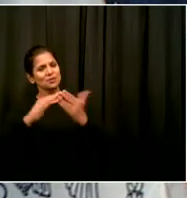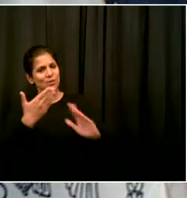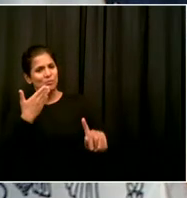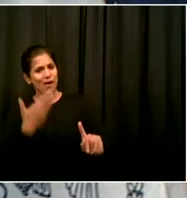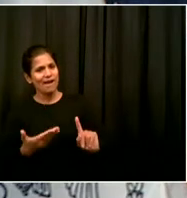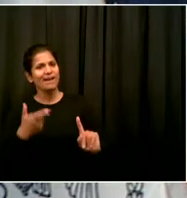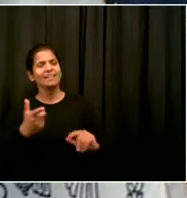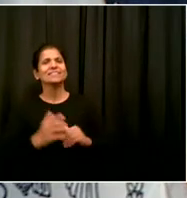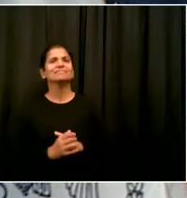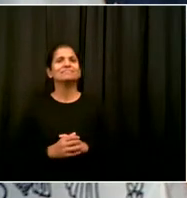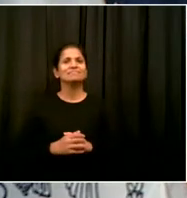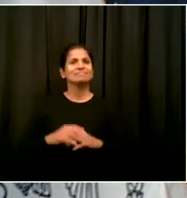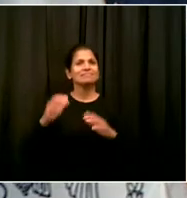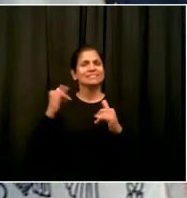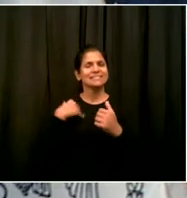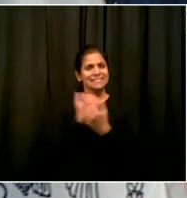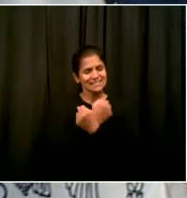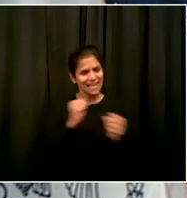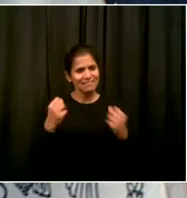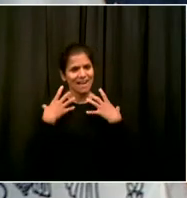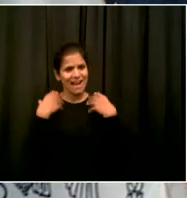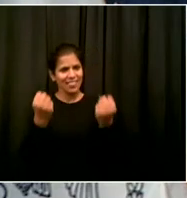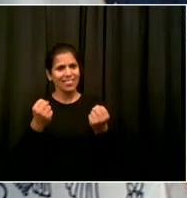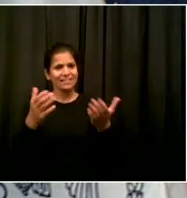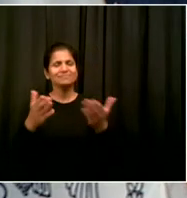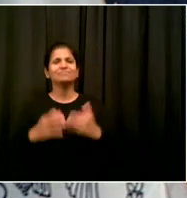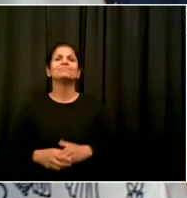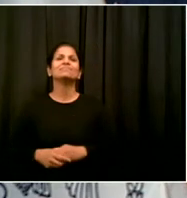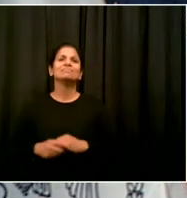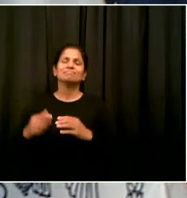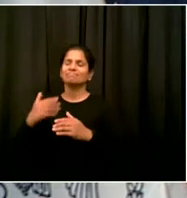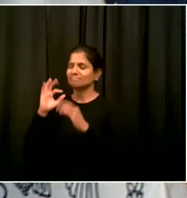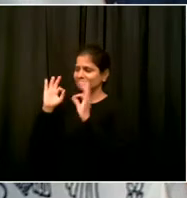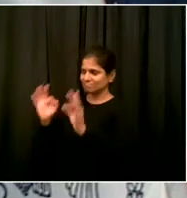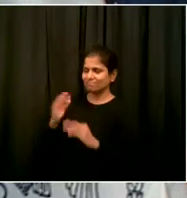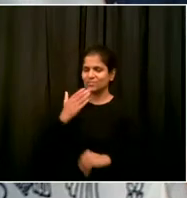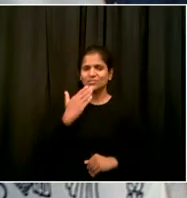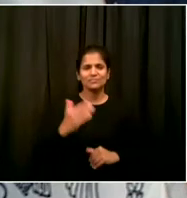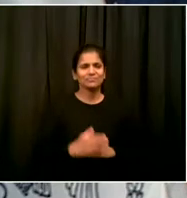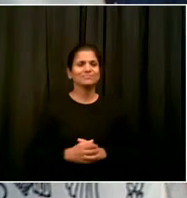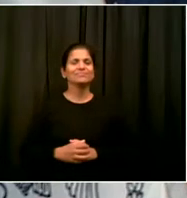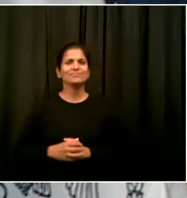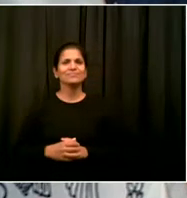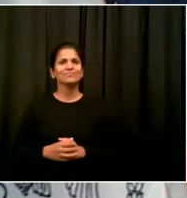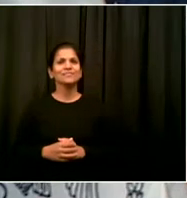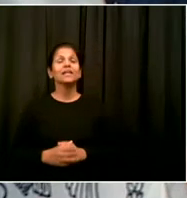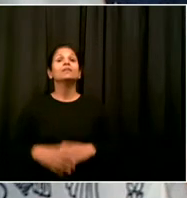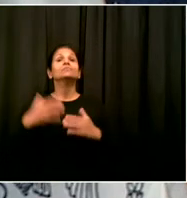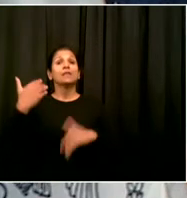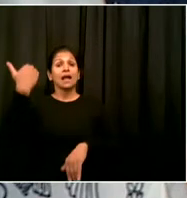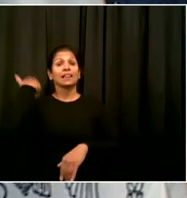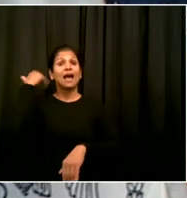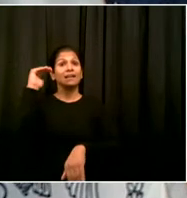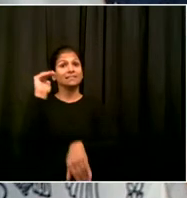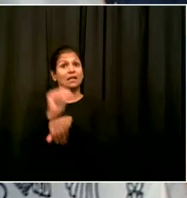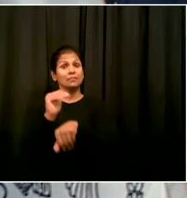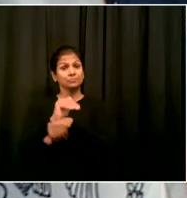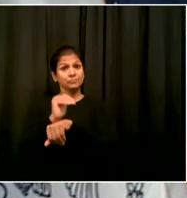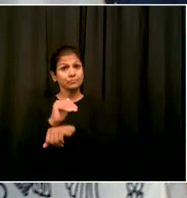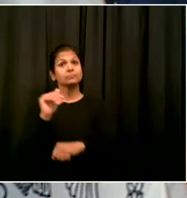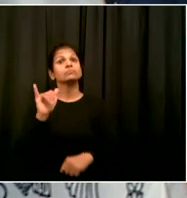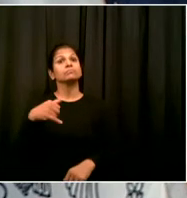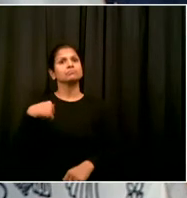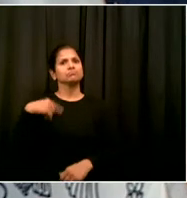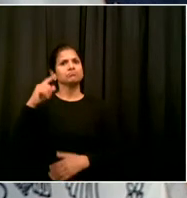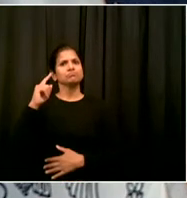So last night we saw some protests in Brooklyn over the police shooting in Philadelphia of a black